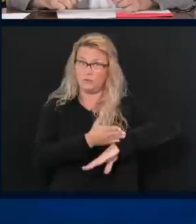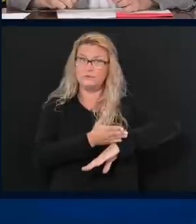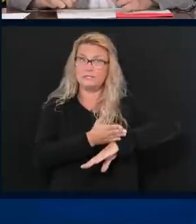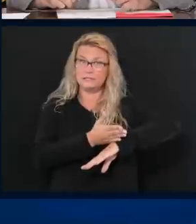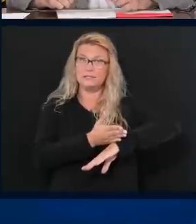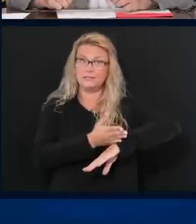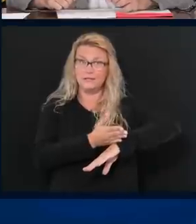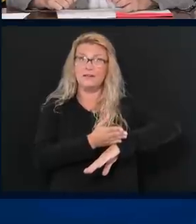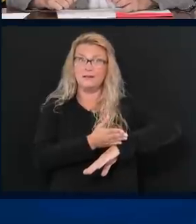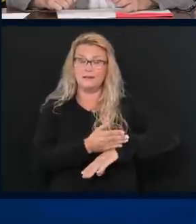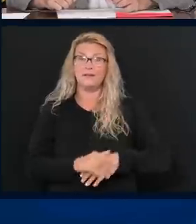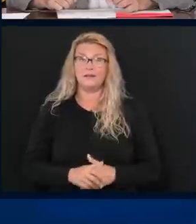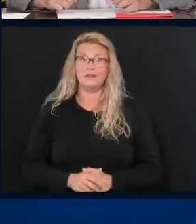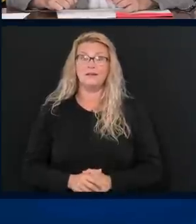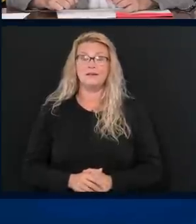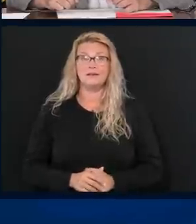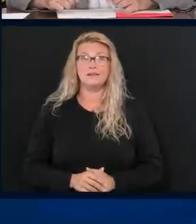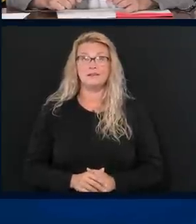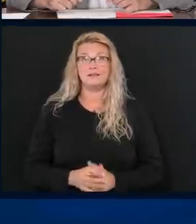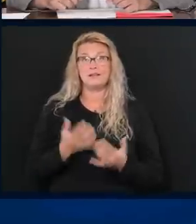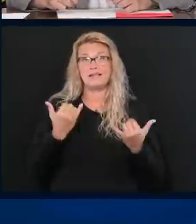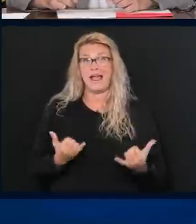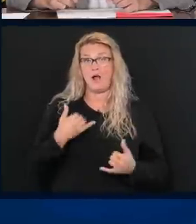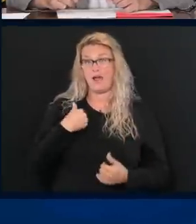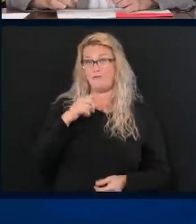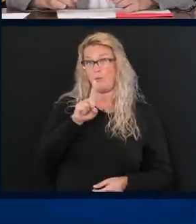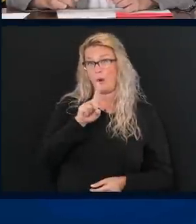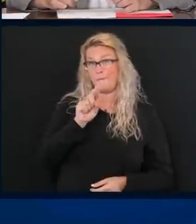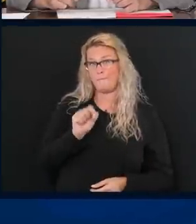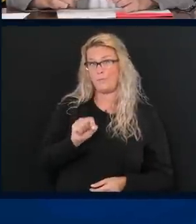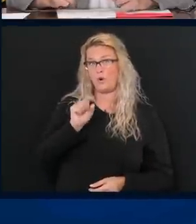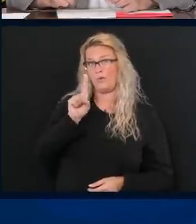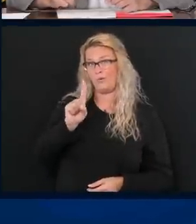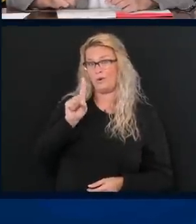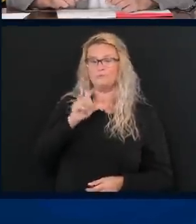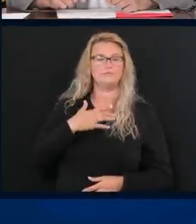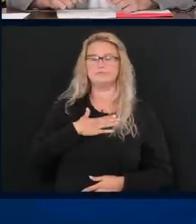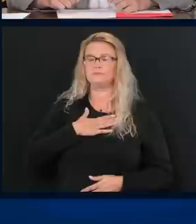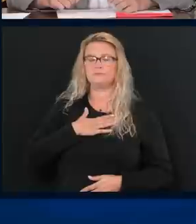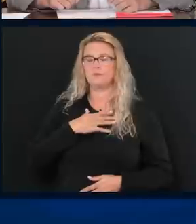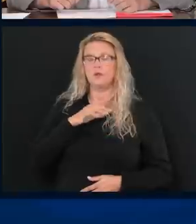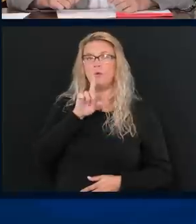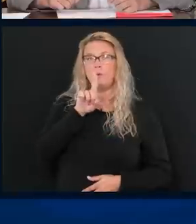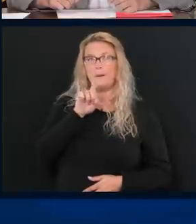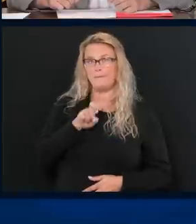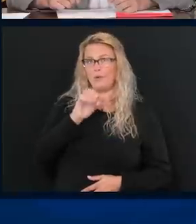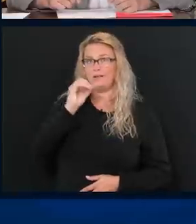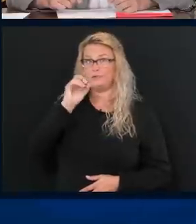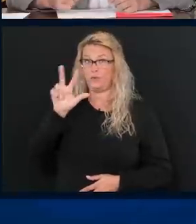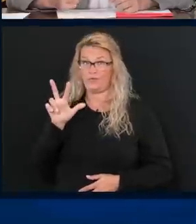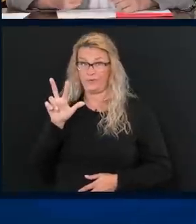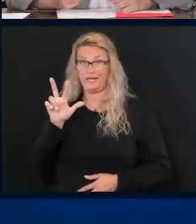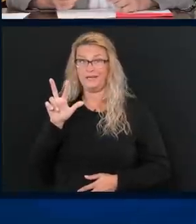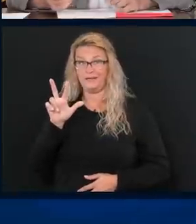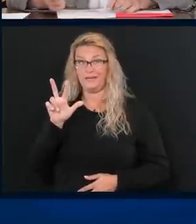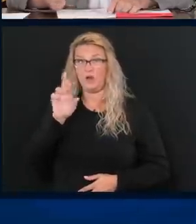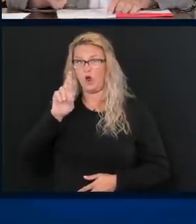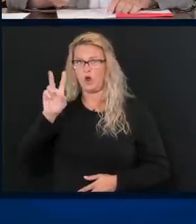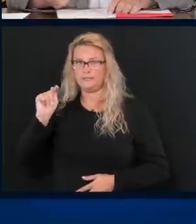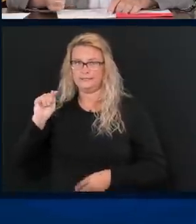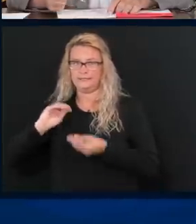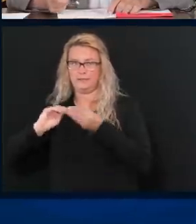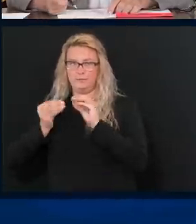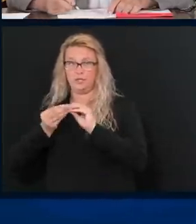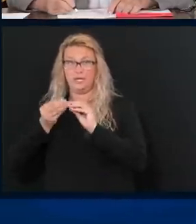You know, uh, we're now at 1.11, I'm sorry, 1.03. You know, naturally,